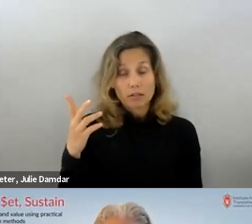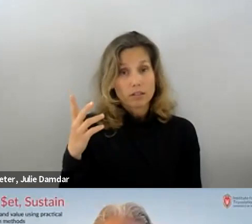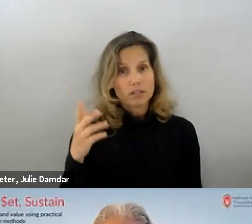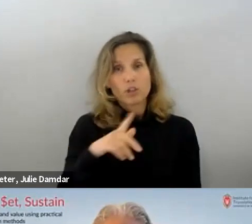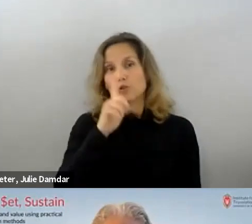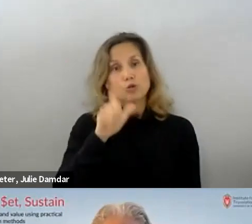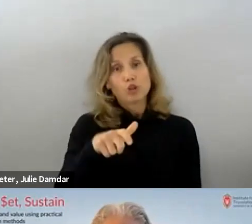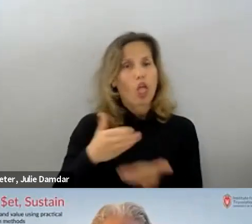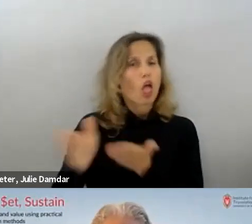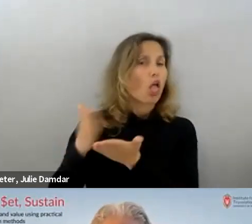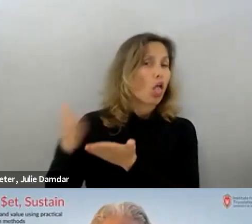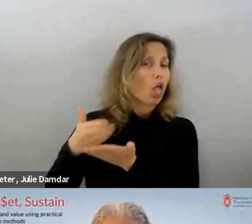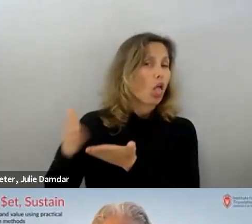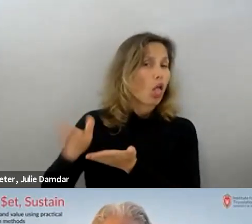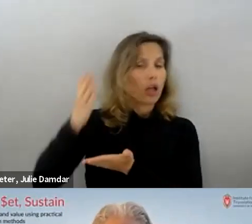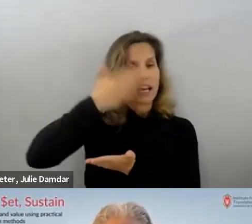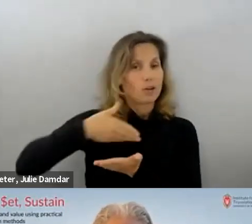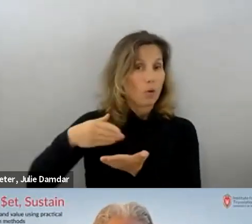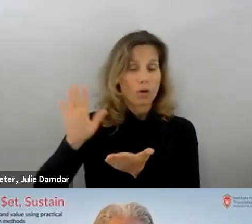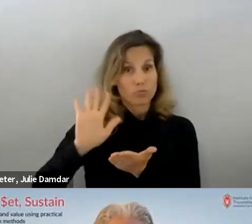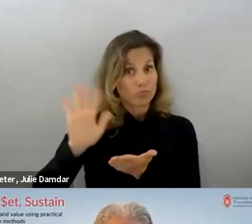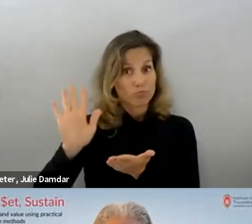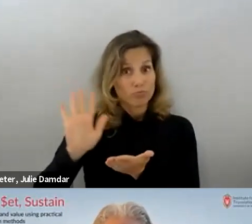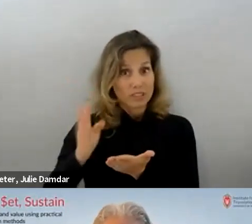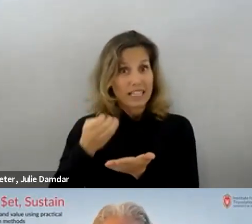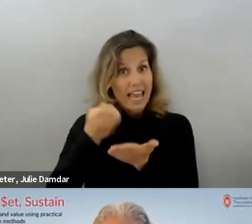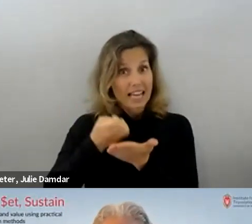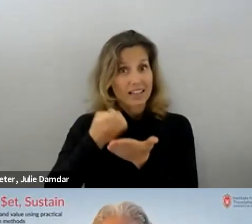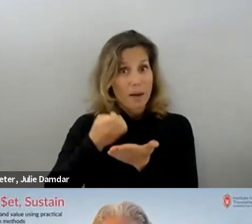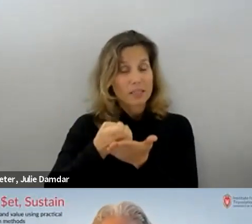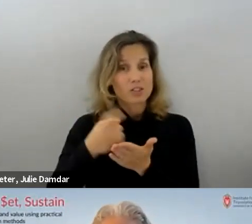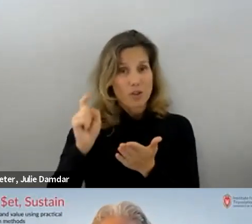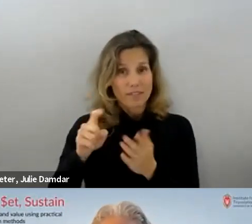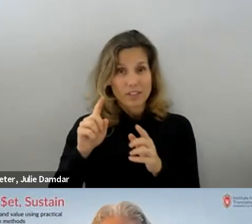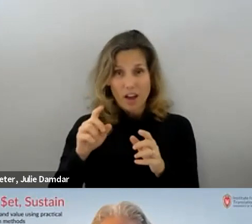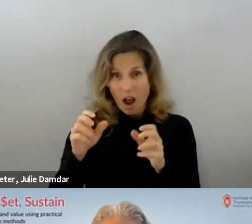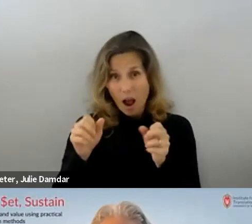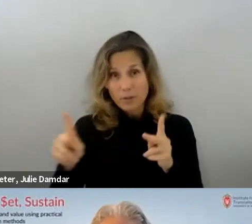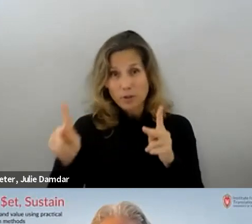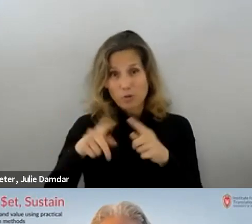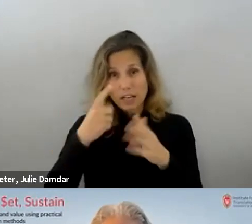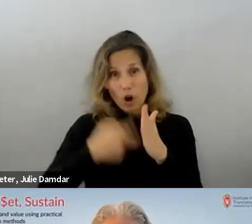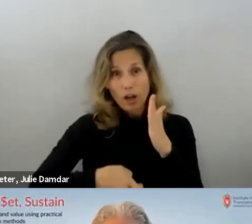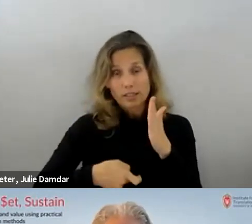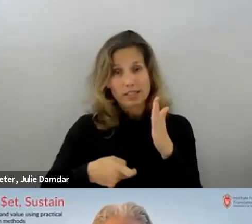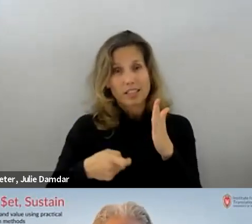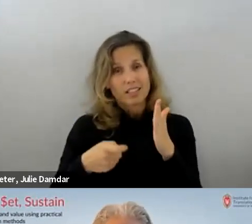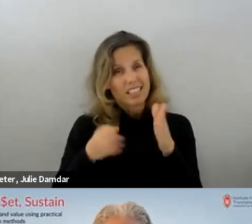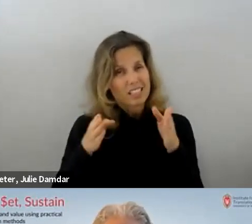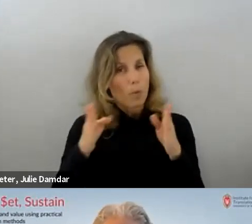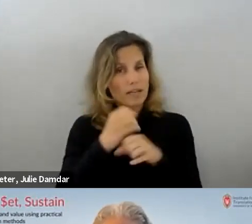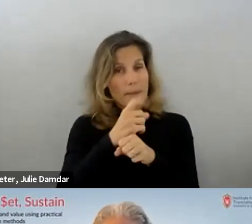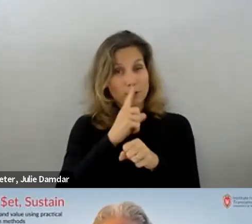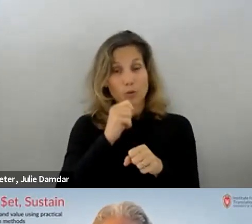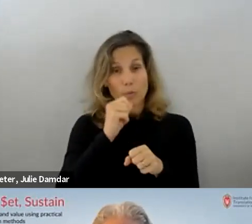of swept under the rug. And that, you know, economics would use the concept of opportunity costs as a way of making sure that we don't